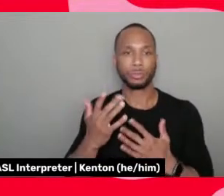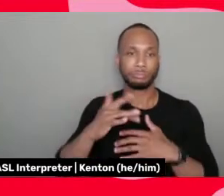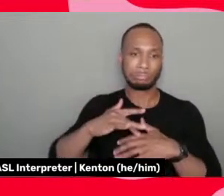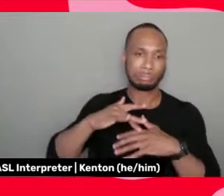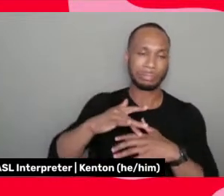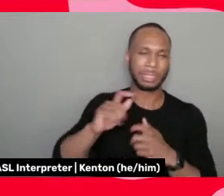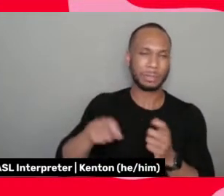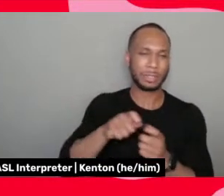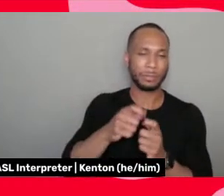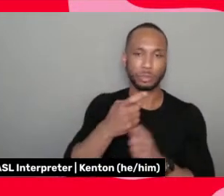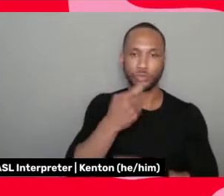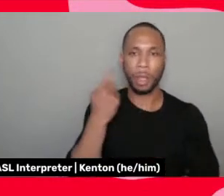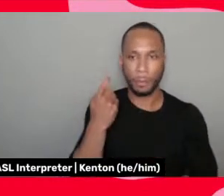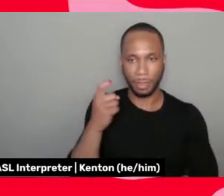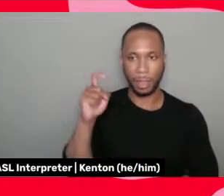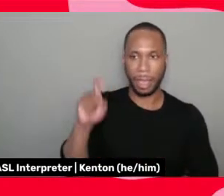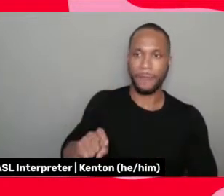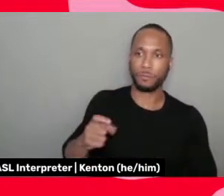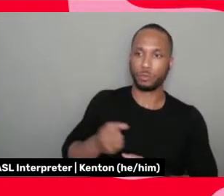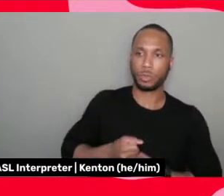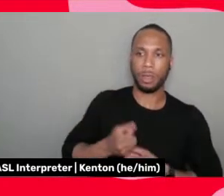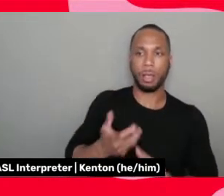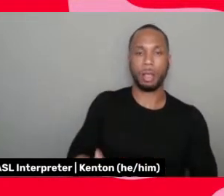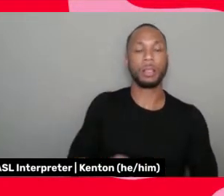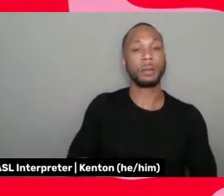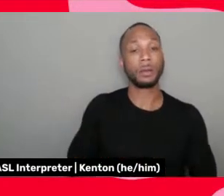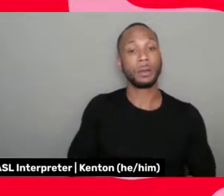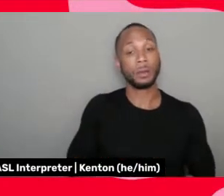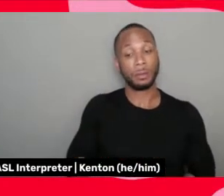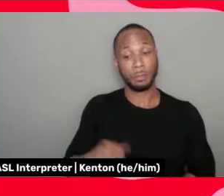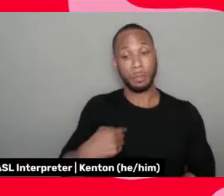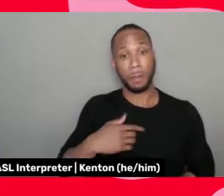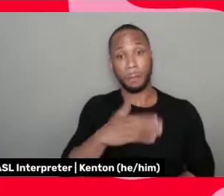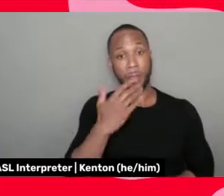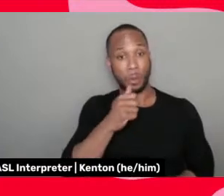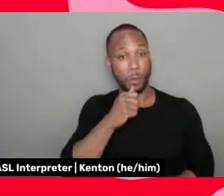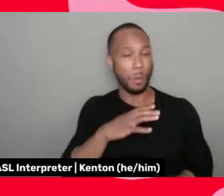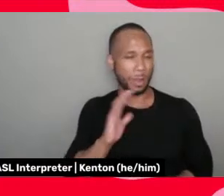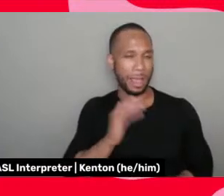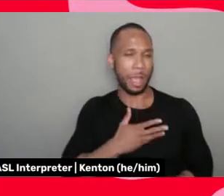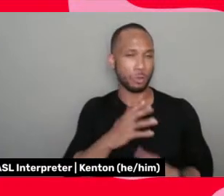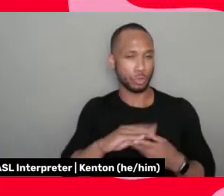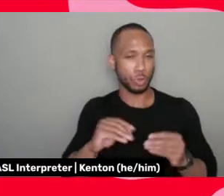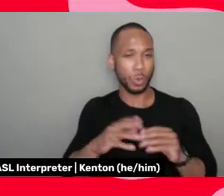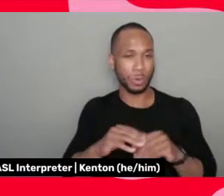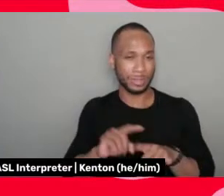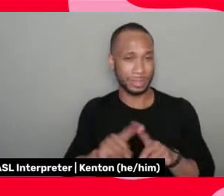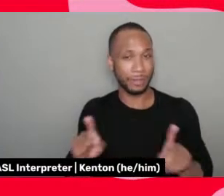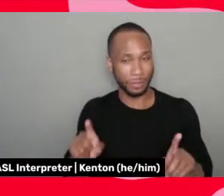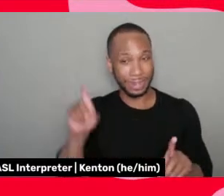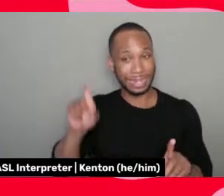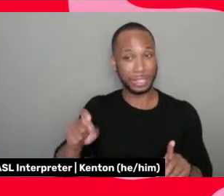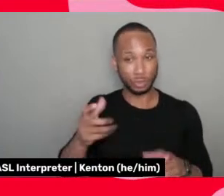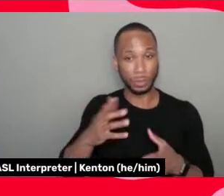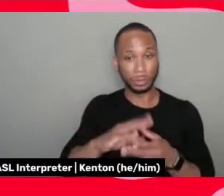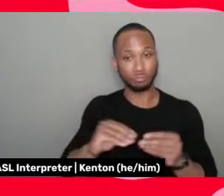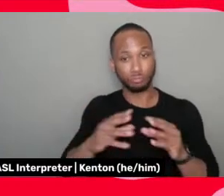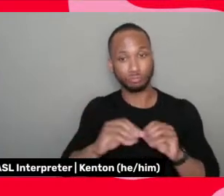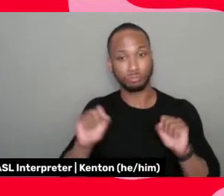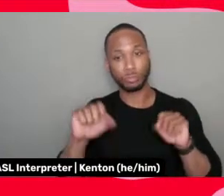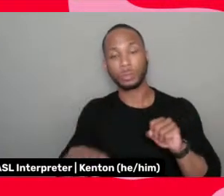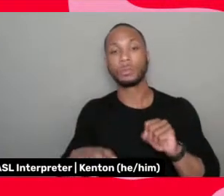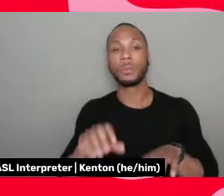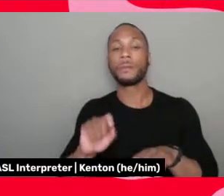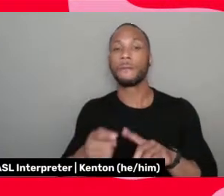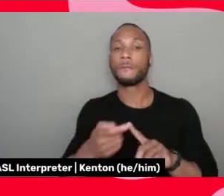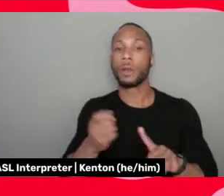that I have to tell, um, being a black woman, of course, our story is very different and it needs to be told from our voices the